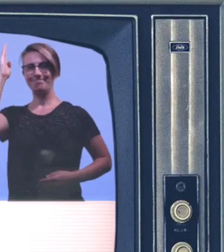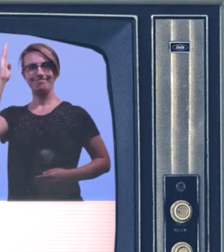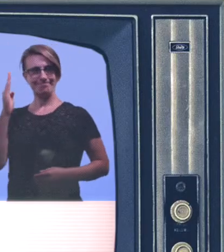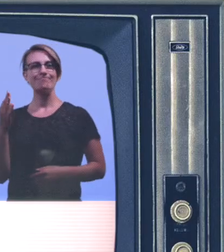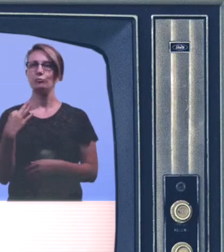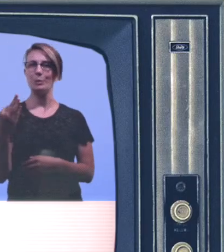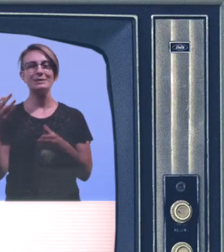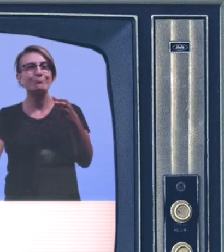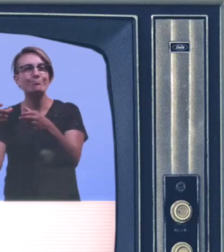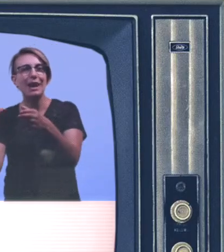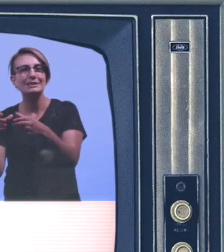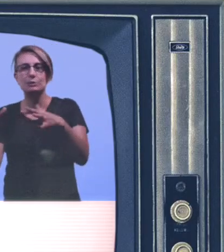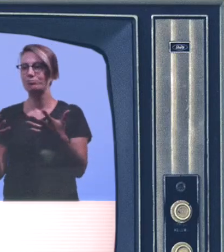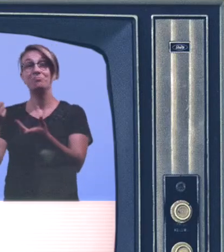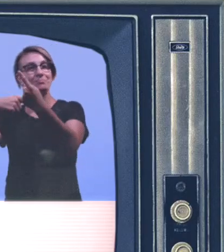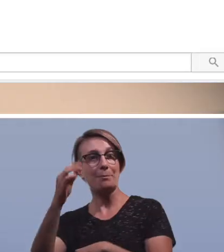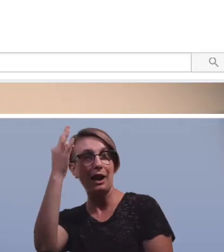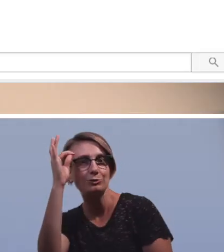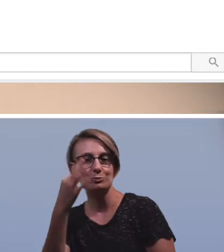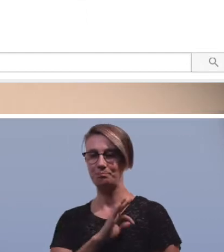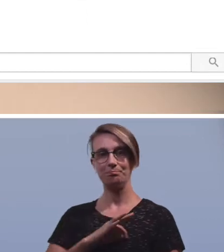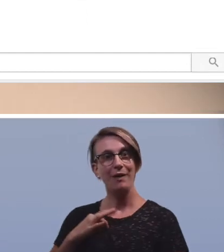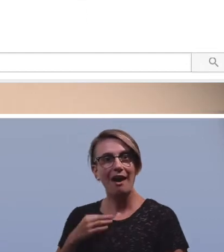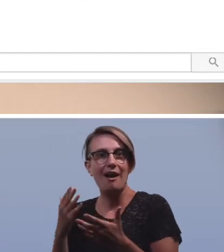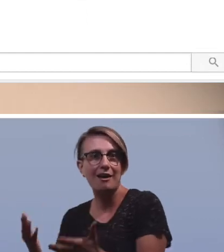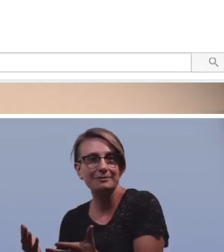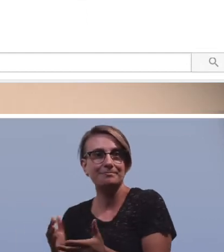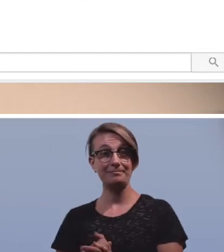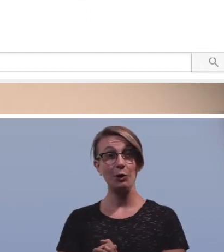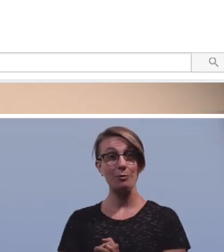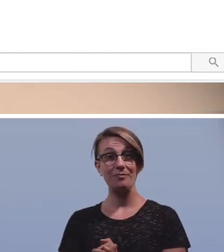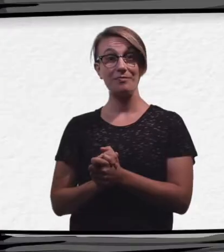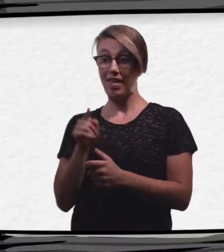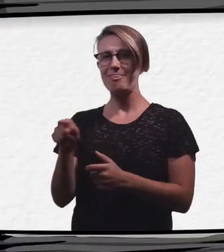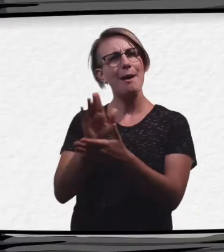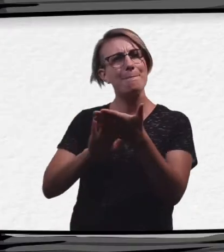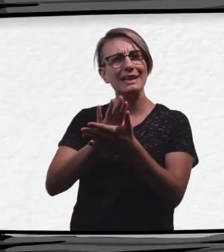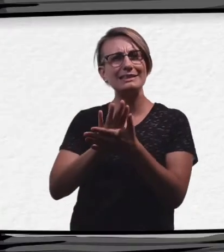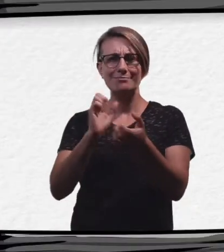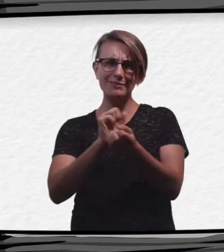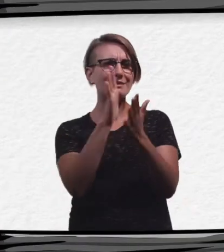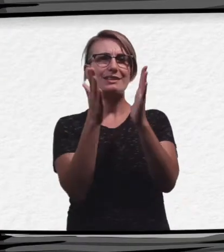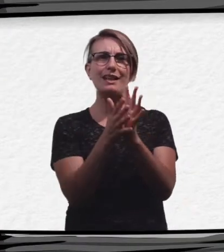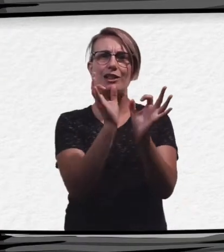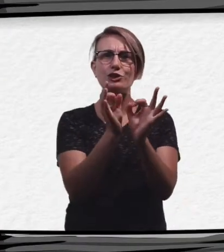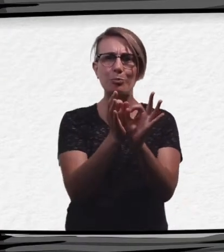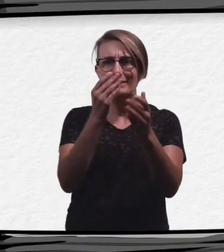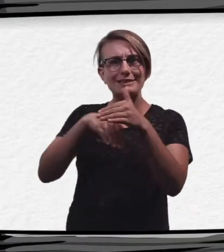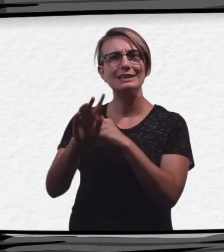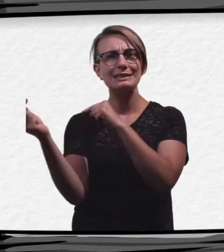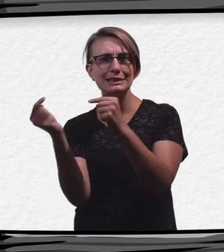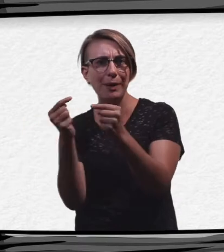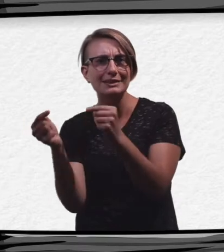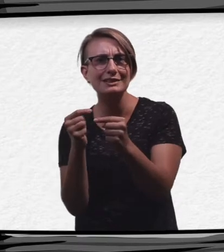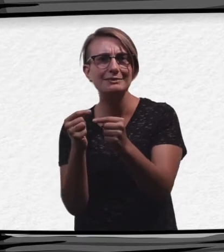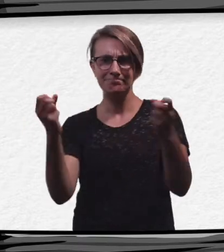like funding for captioning on TV, or here on the interwebs. NZSL interpreters like Seren at